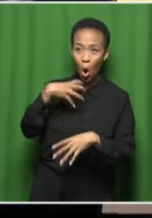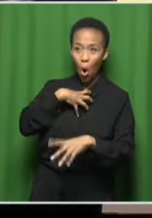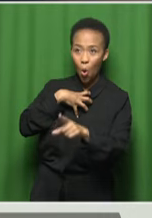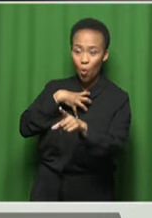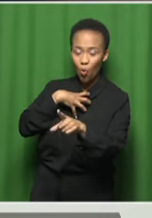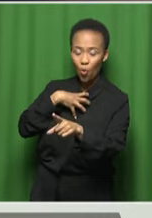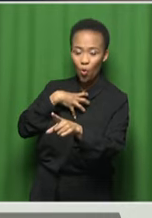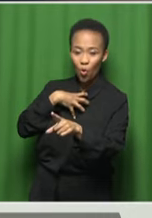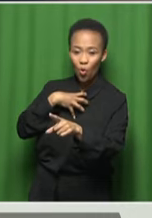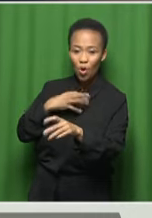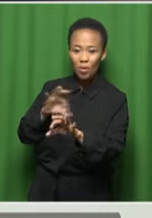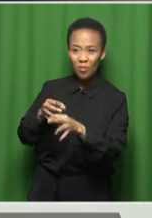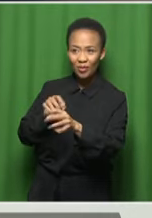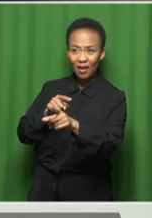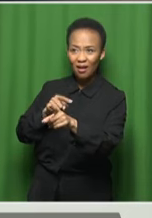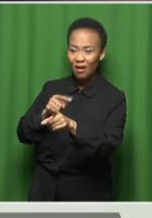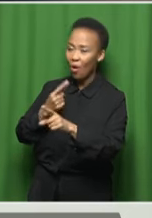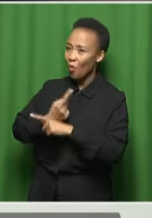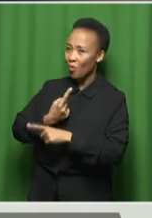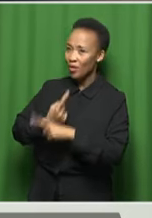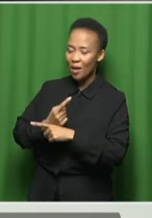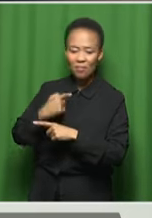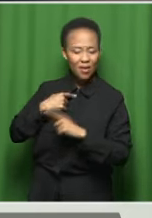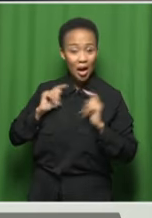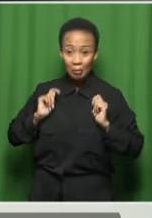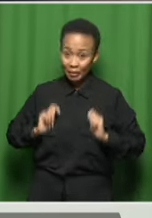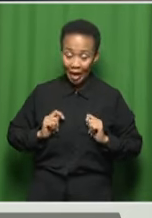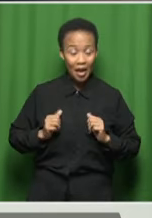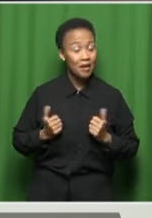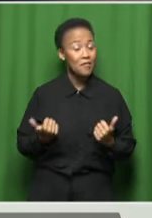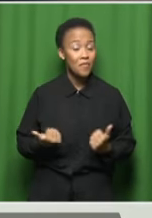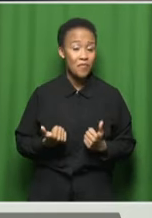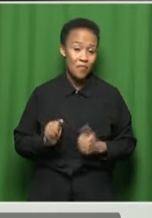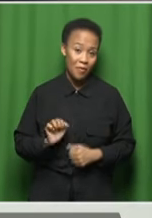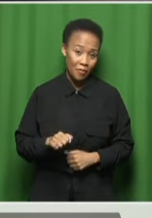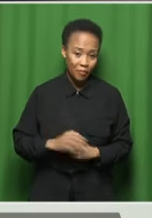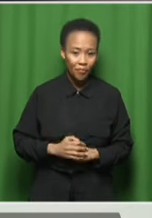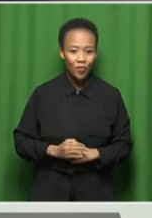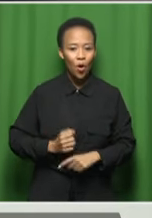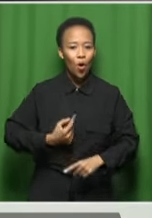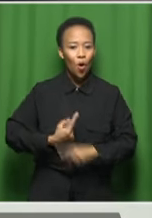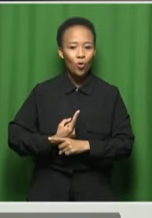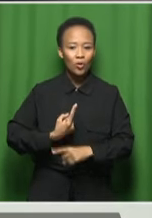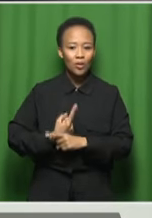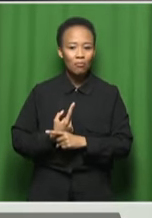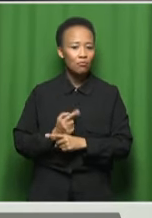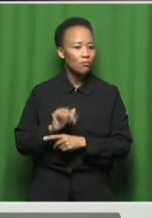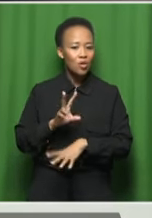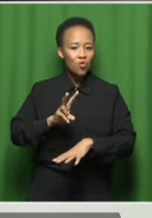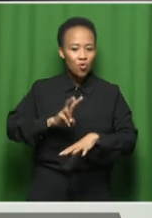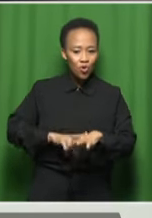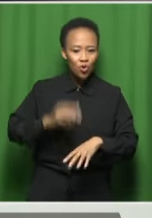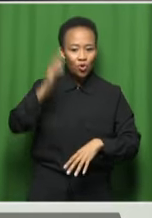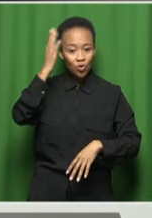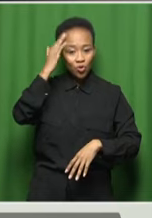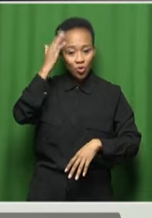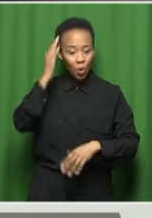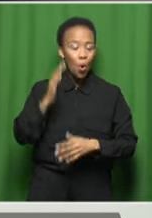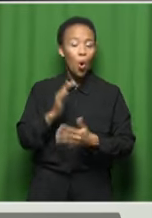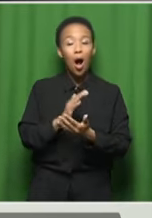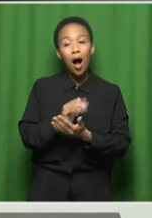mean? Yeah. All the time when we need to know about certain people, that we